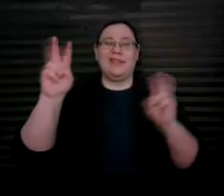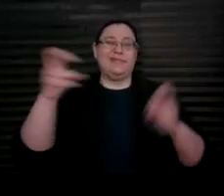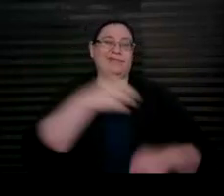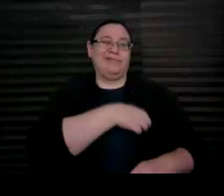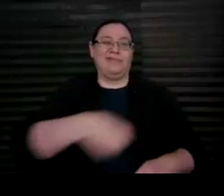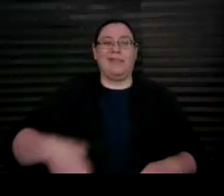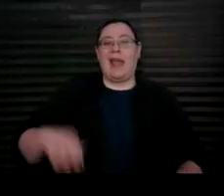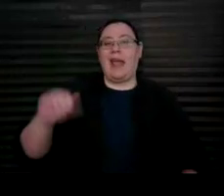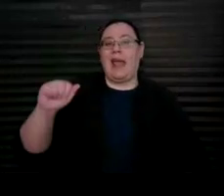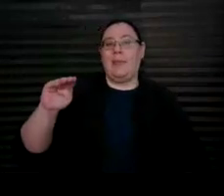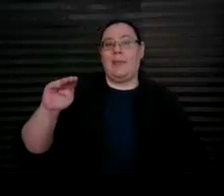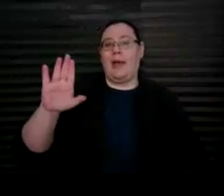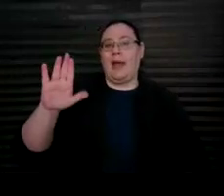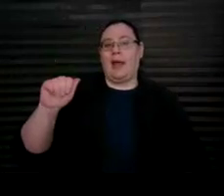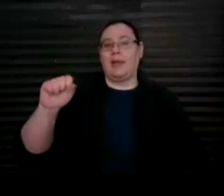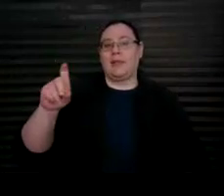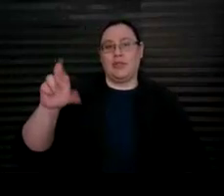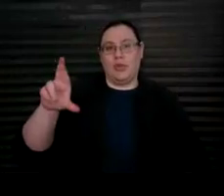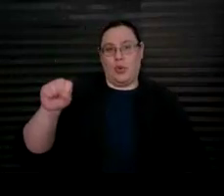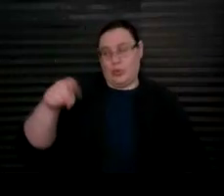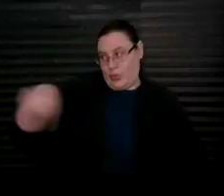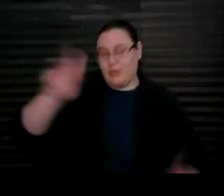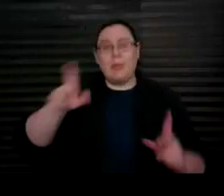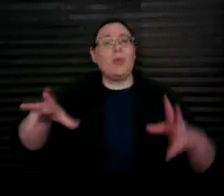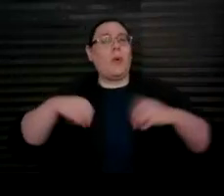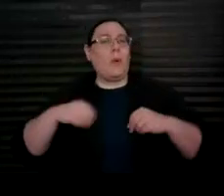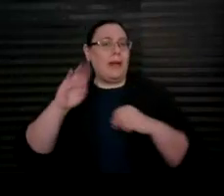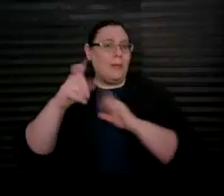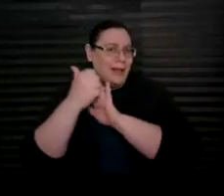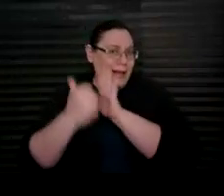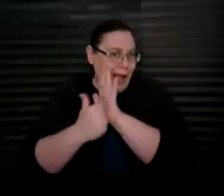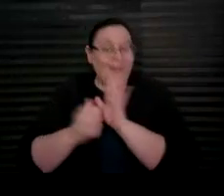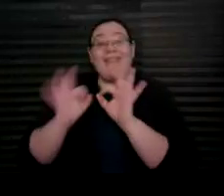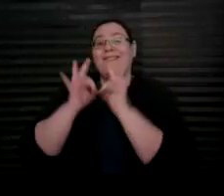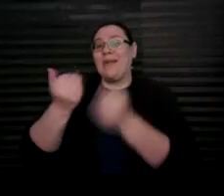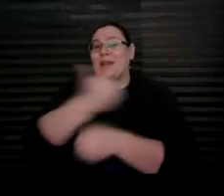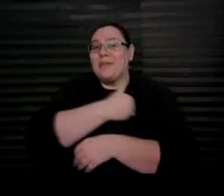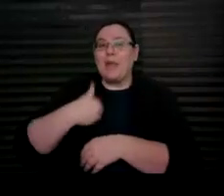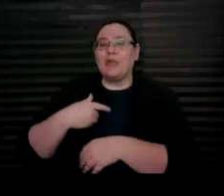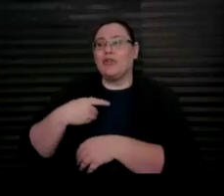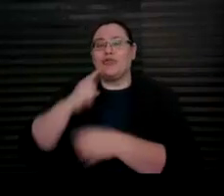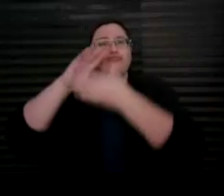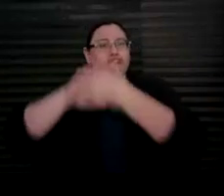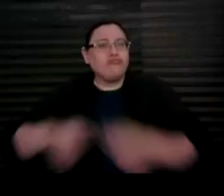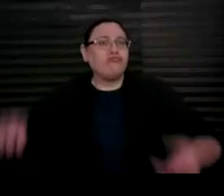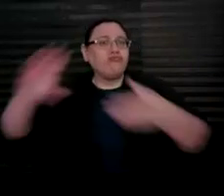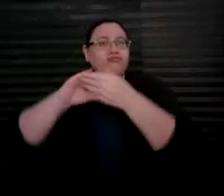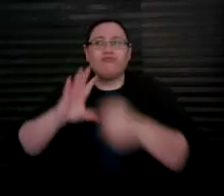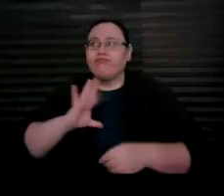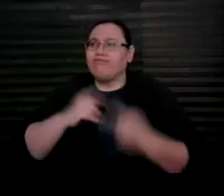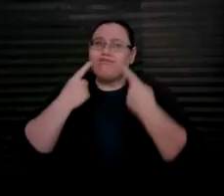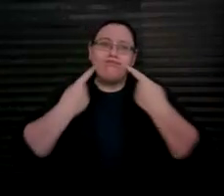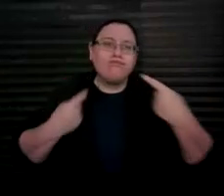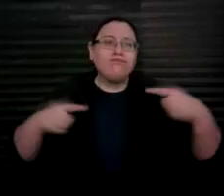And they are ABLE account owners and family members who share their success stories, encouraging